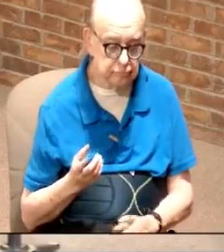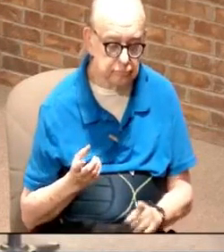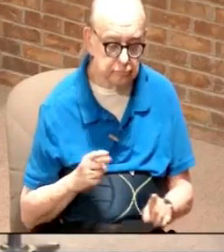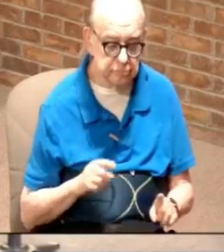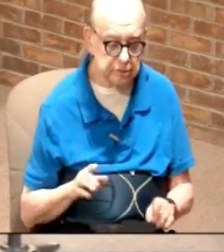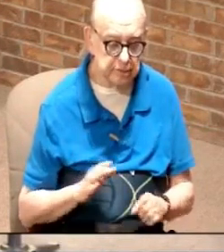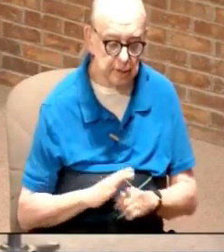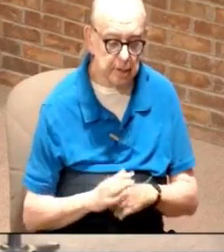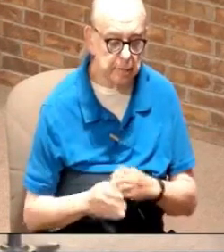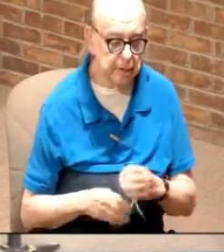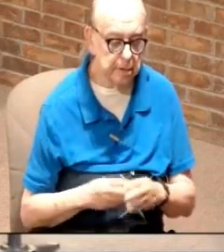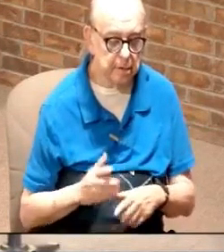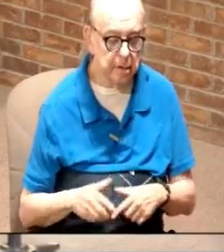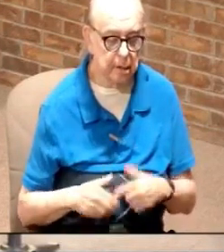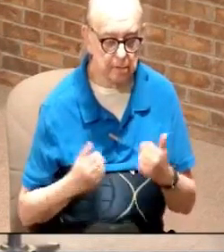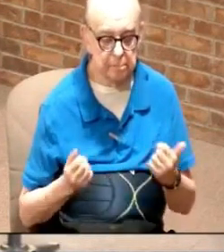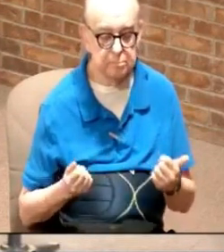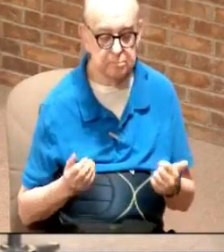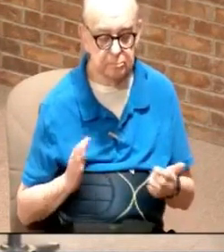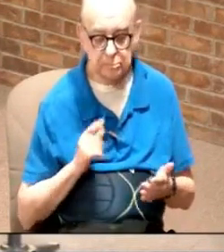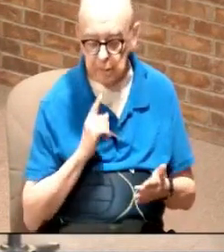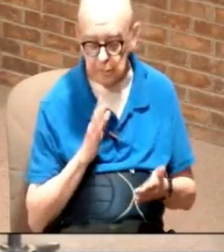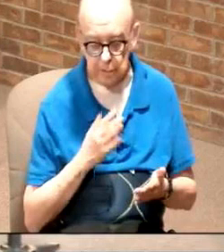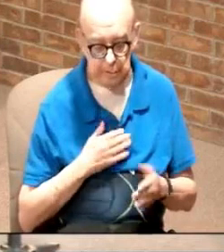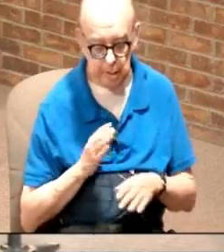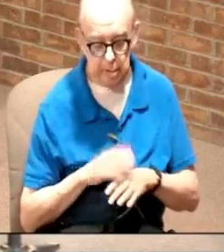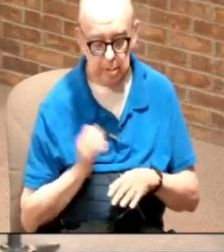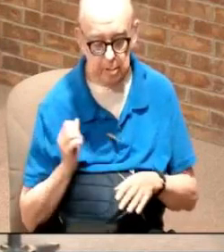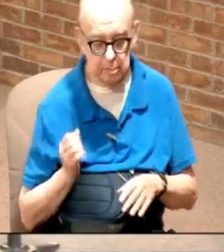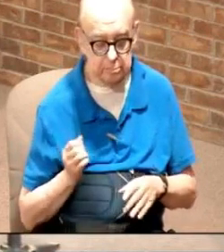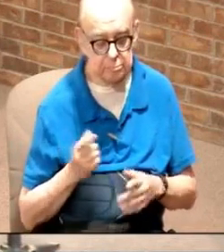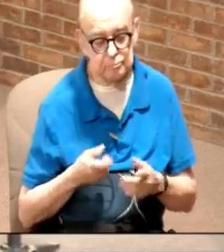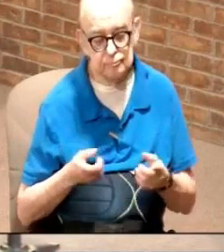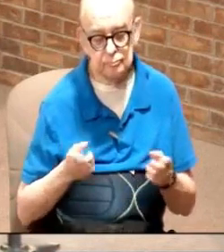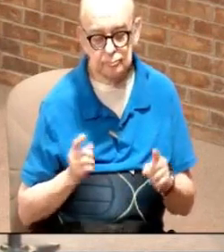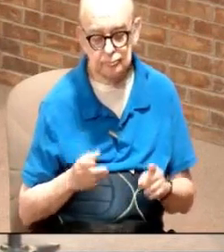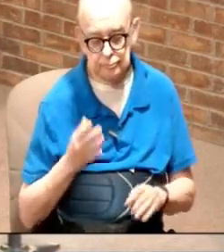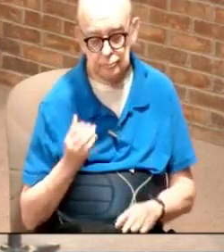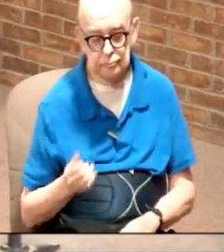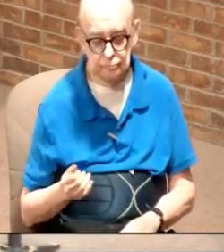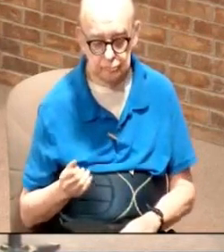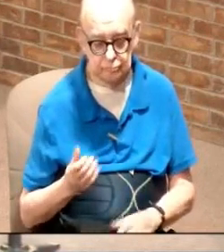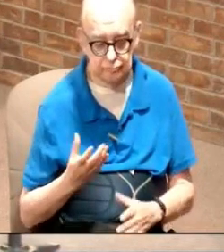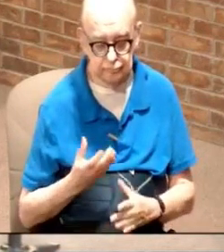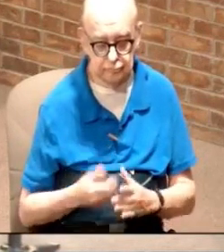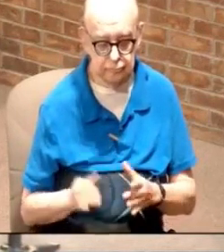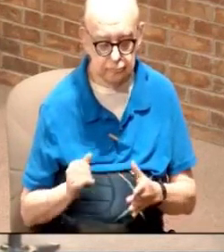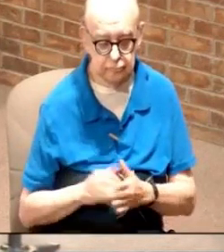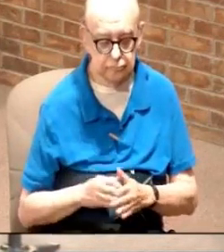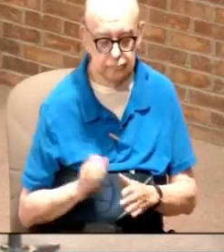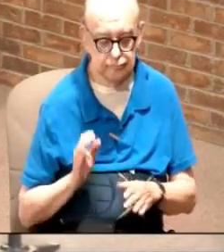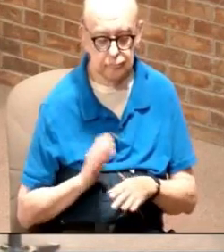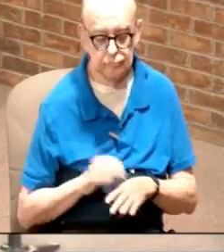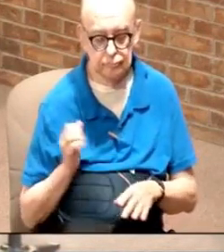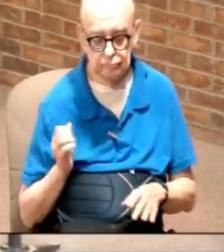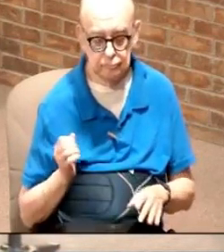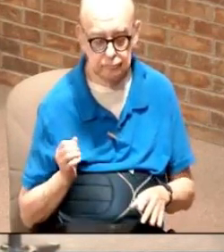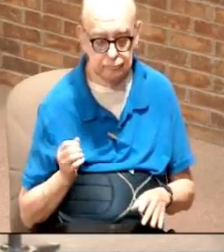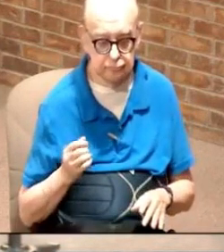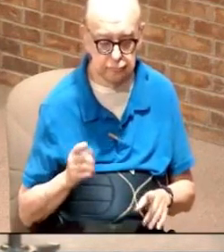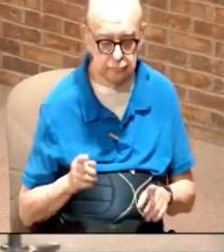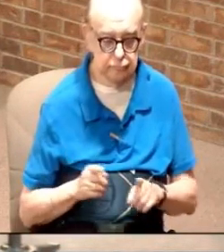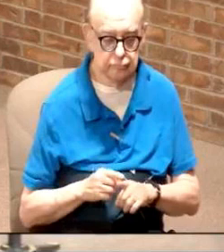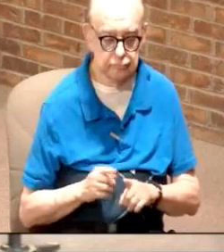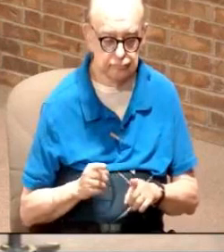my whole life that's my calling and what happened because out of that calling I